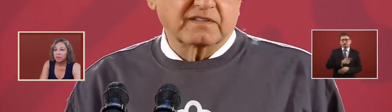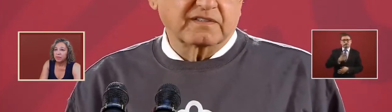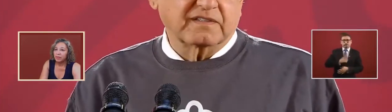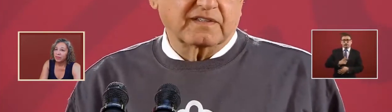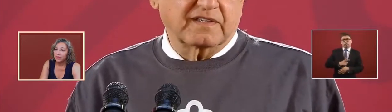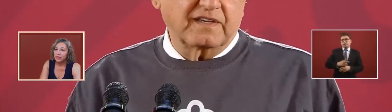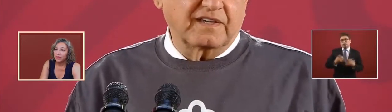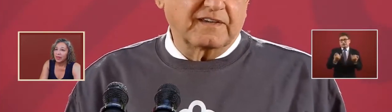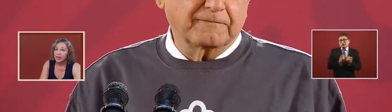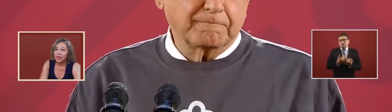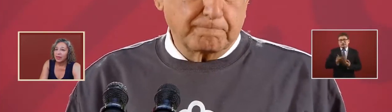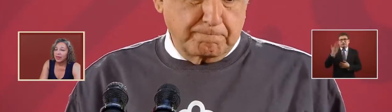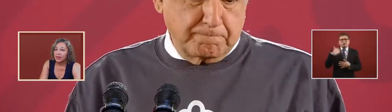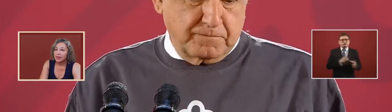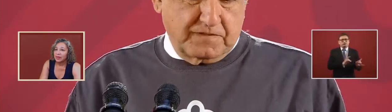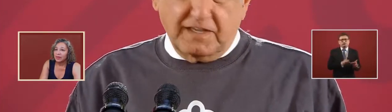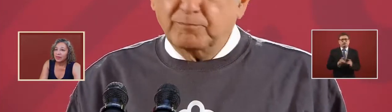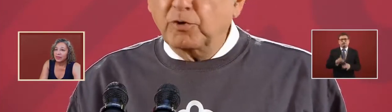reform